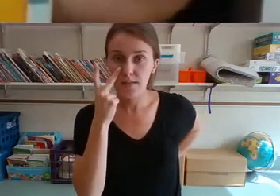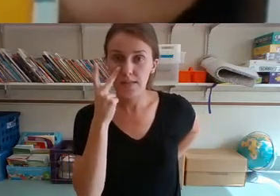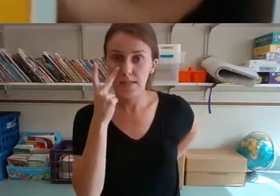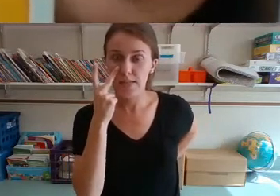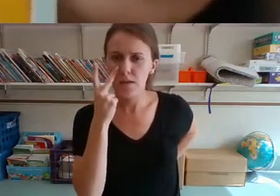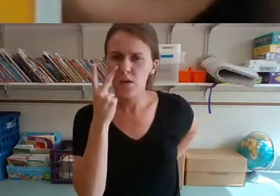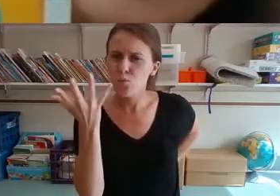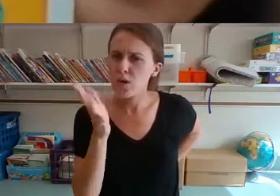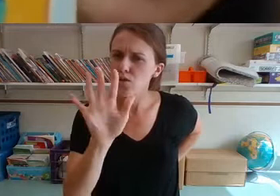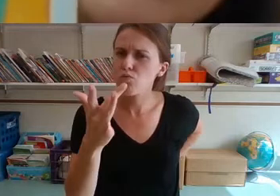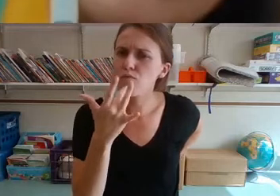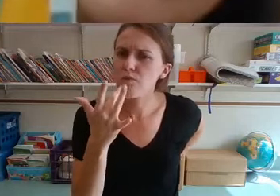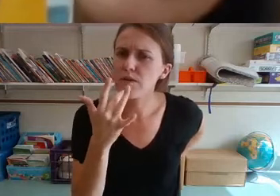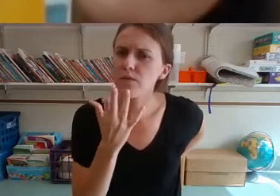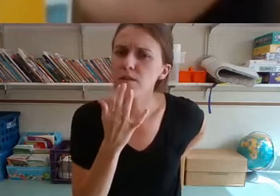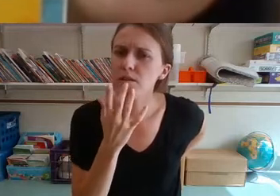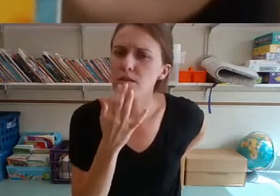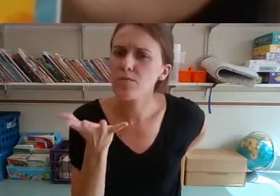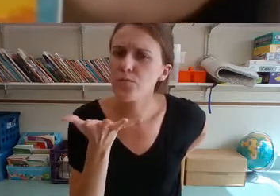your favorite color in the box?